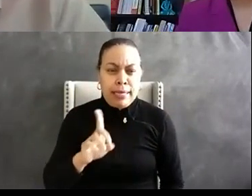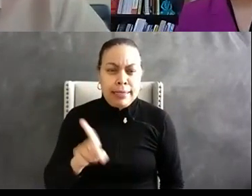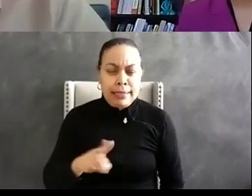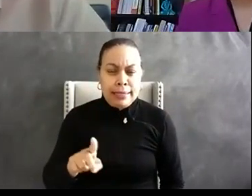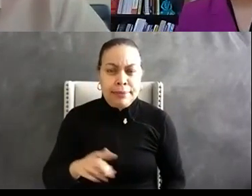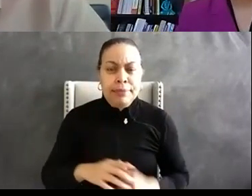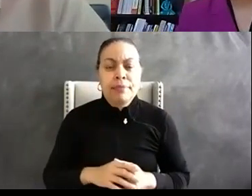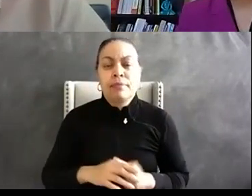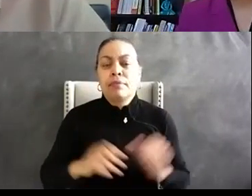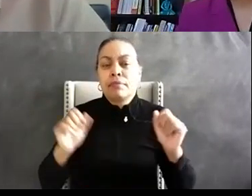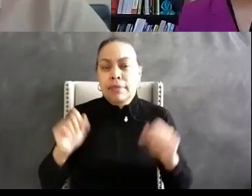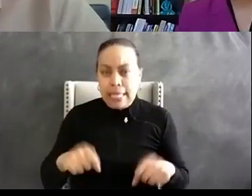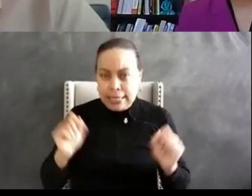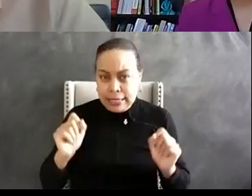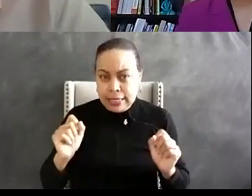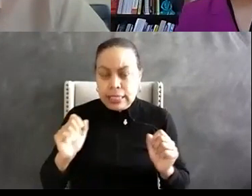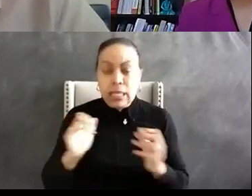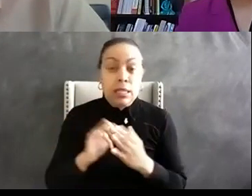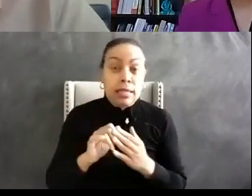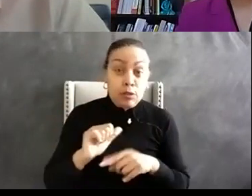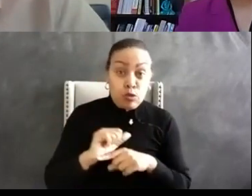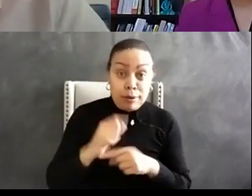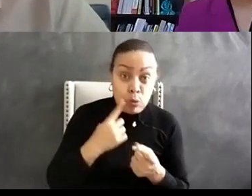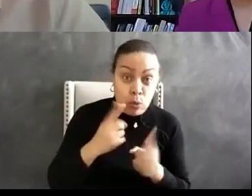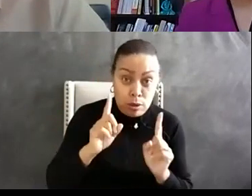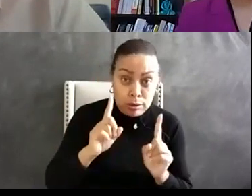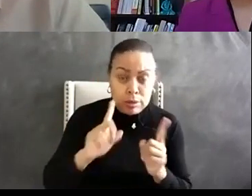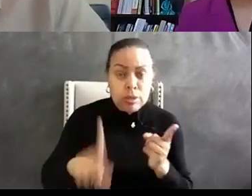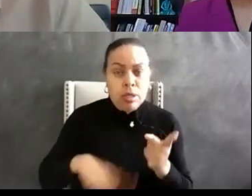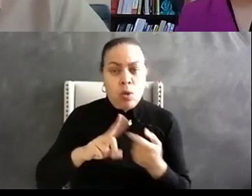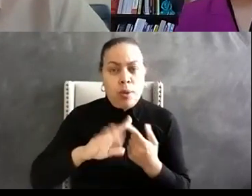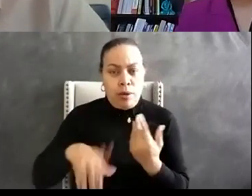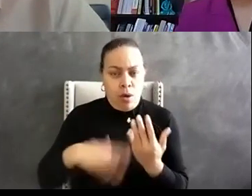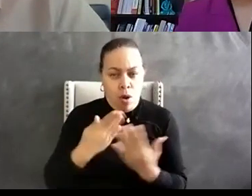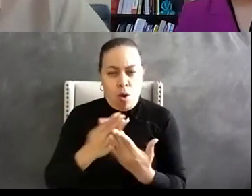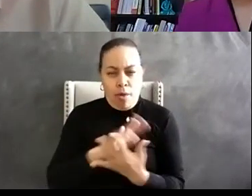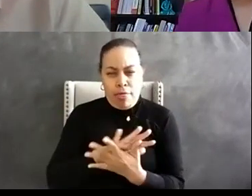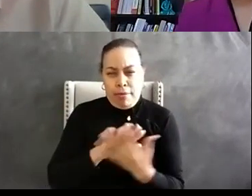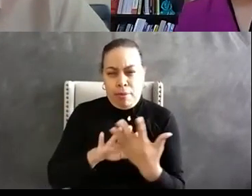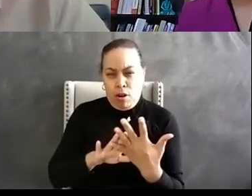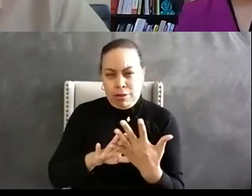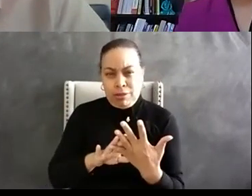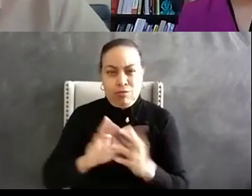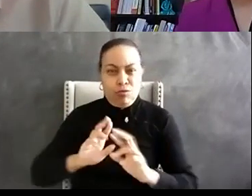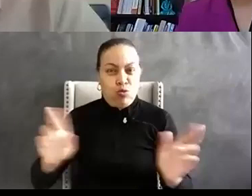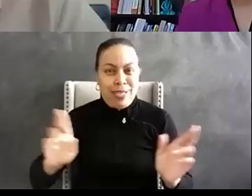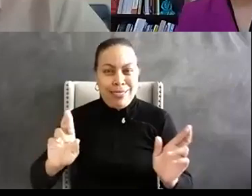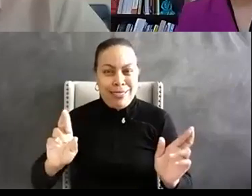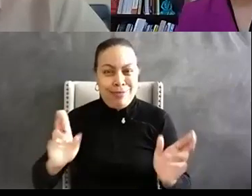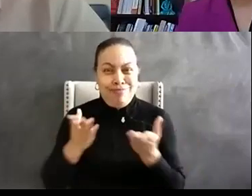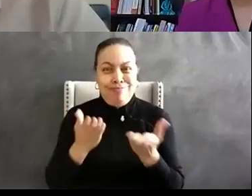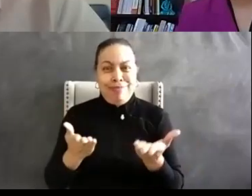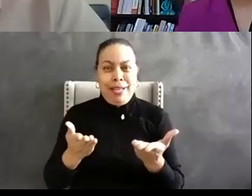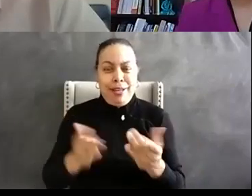that yes it works when all the parts that are needed are in play and